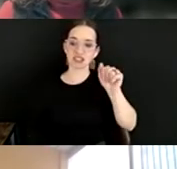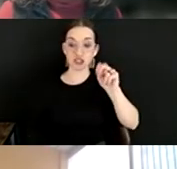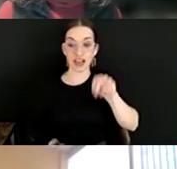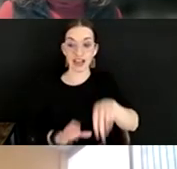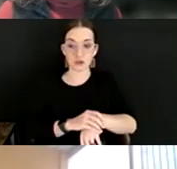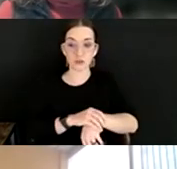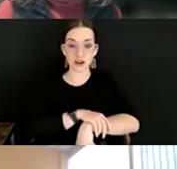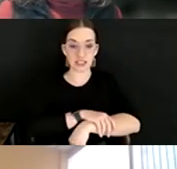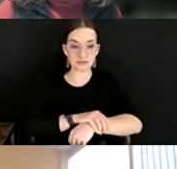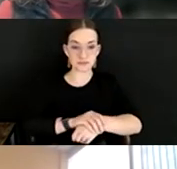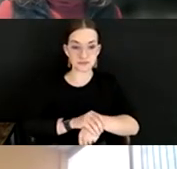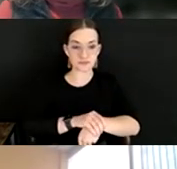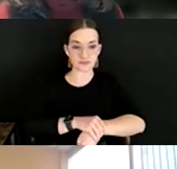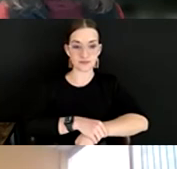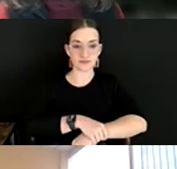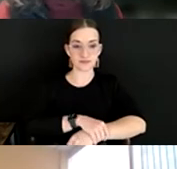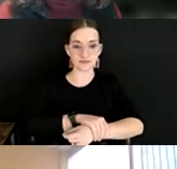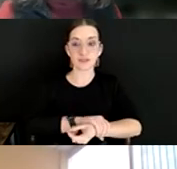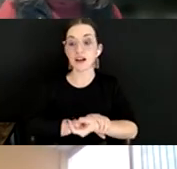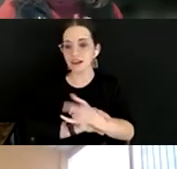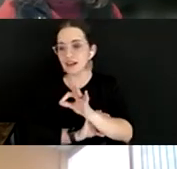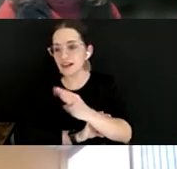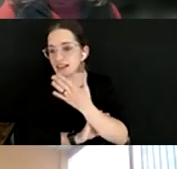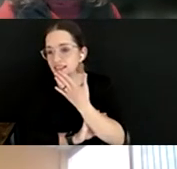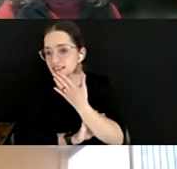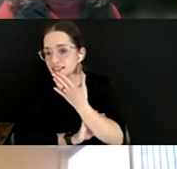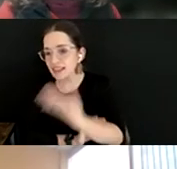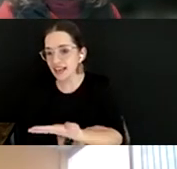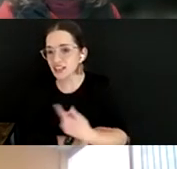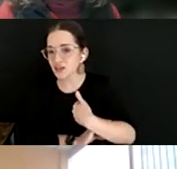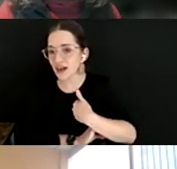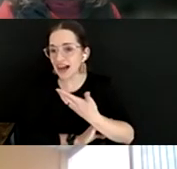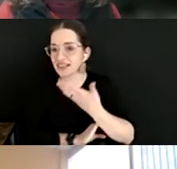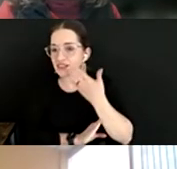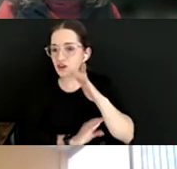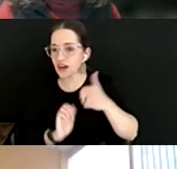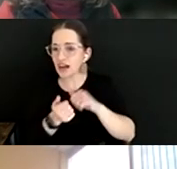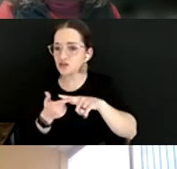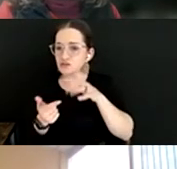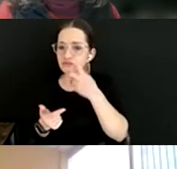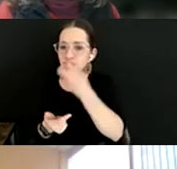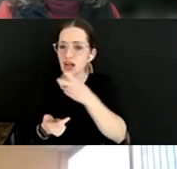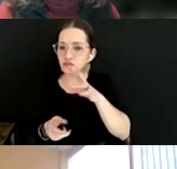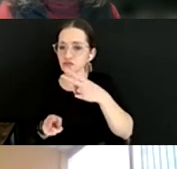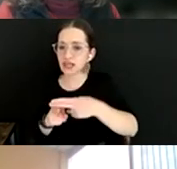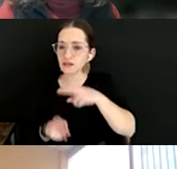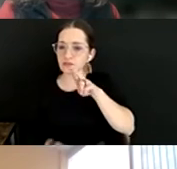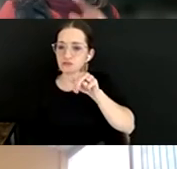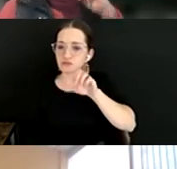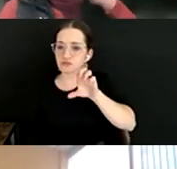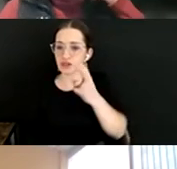happens in January. Thank you. I don't know how to pronounce your name, Raish, at Cadence Arts Network.